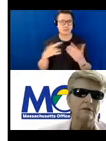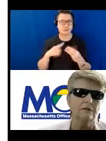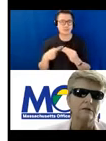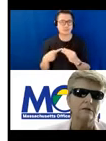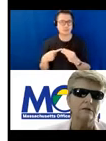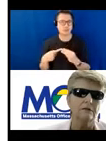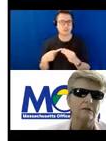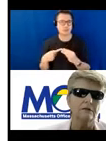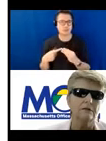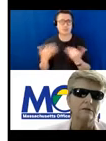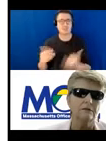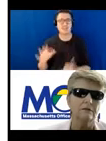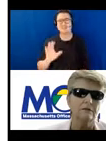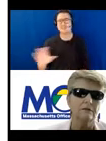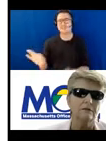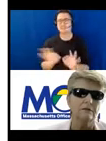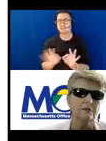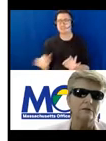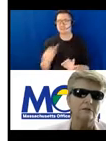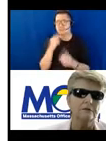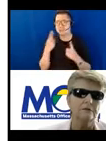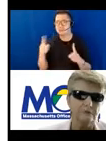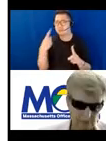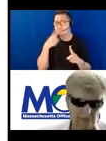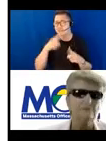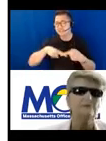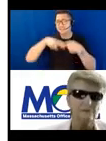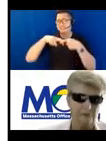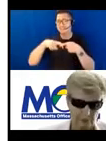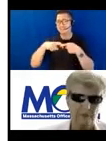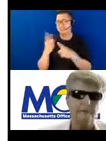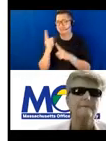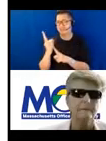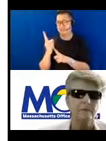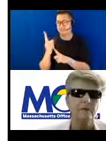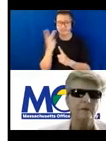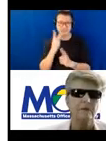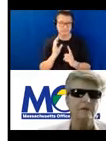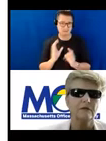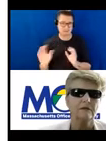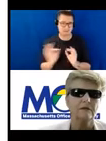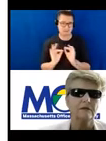closed captioning isn't working. So can we just pause for a moment and see if that can be resolved?